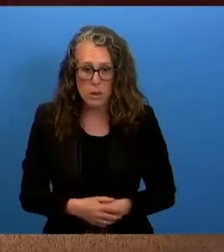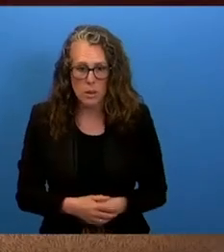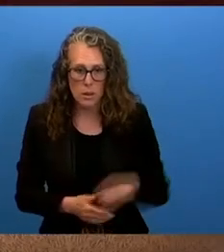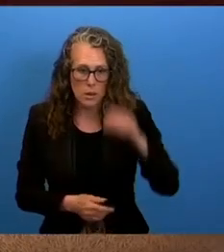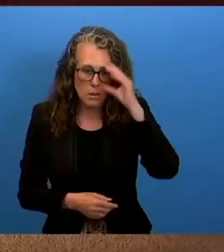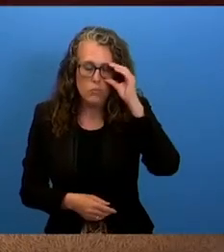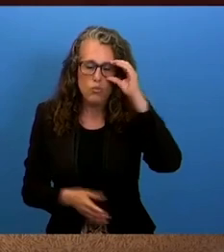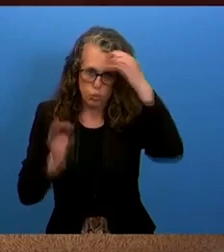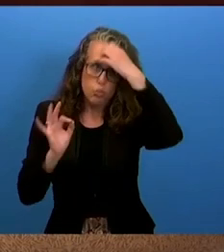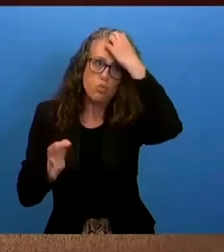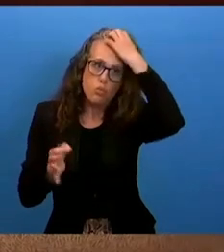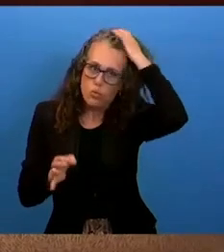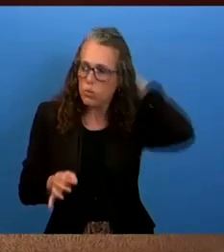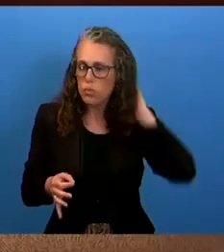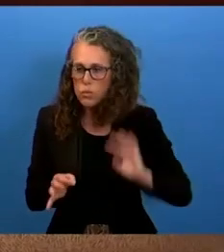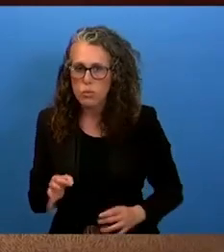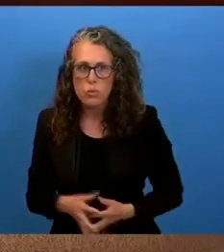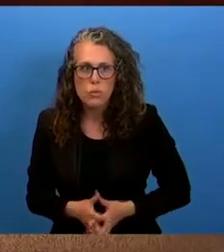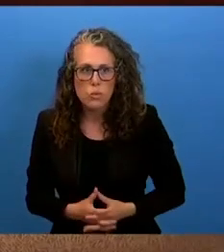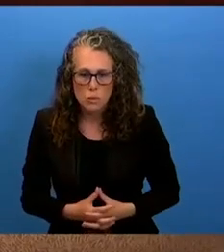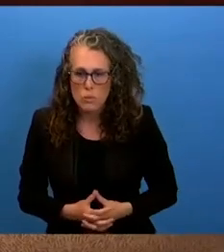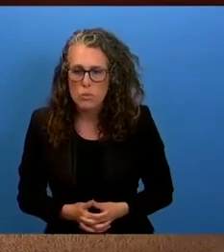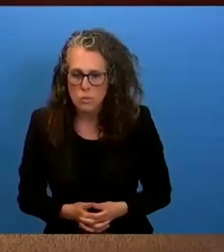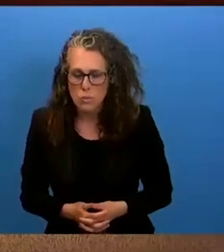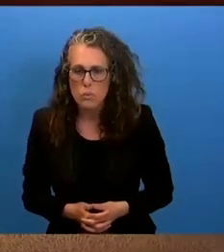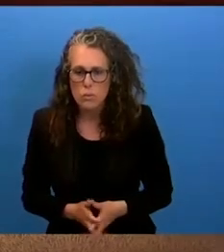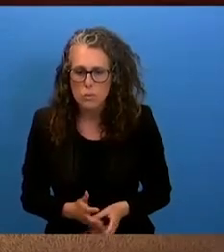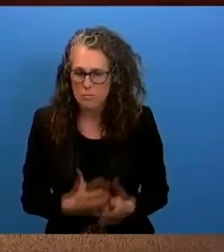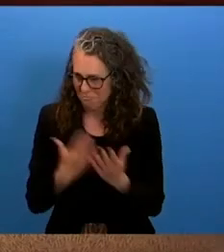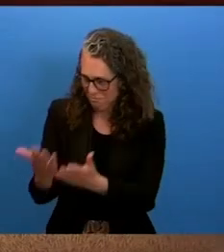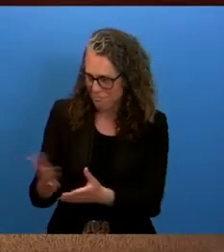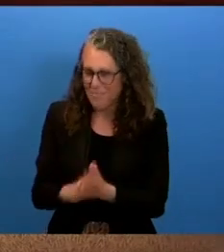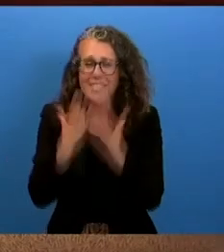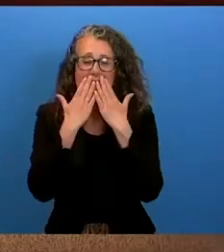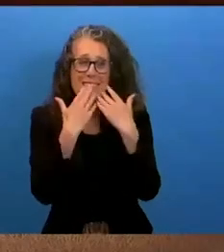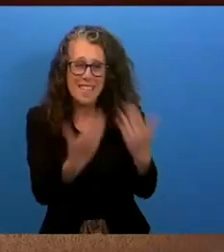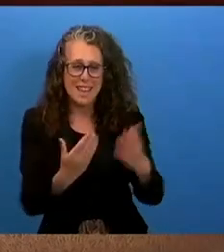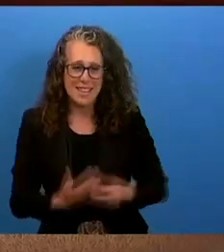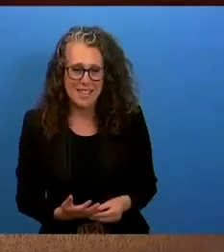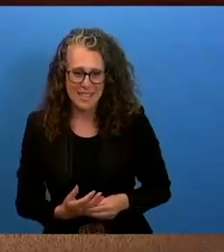Oui, par ici. Okay, the floor is yours. Thank you, Chair.